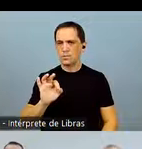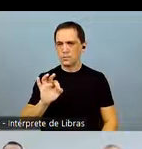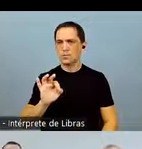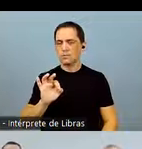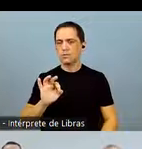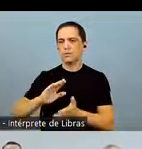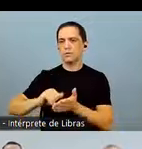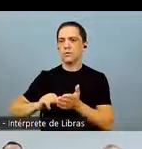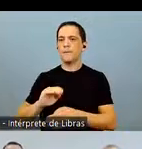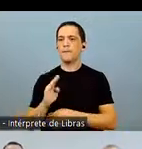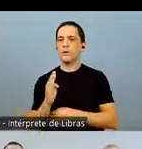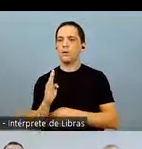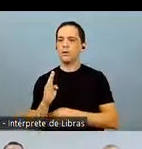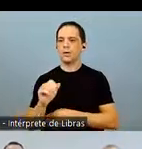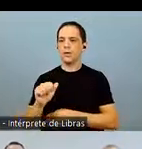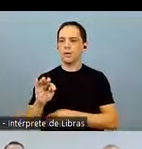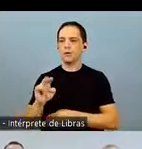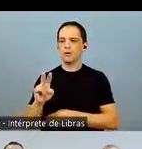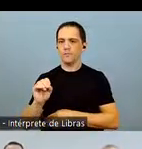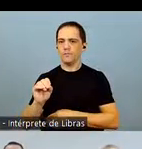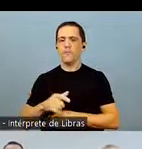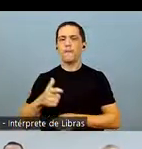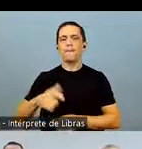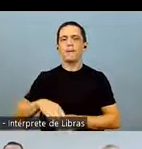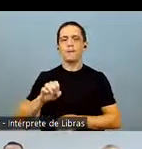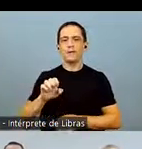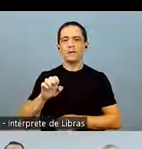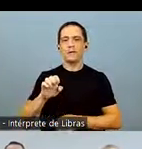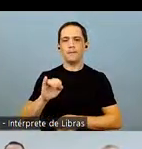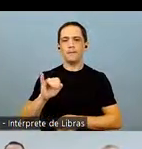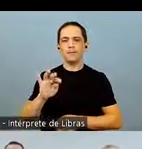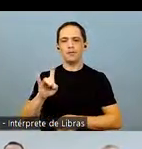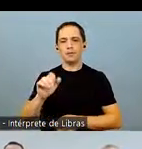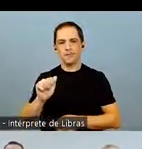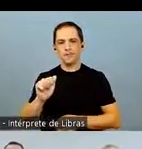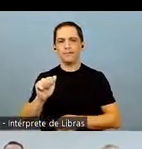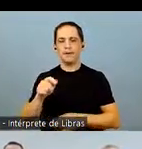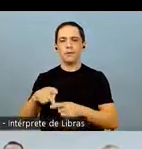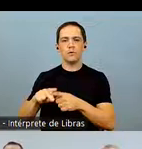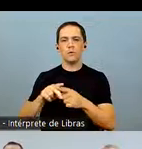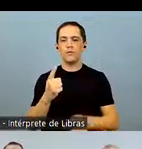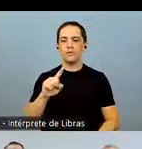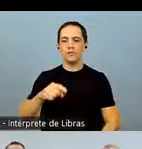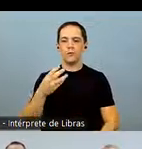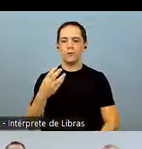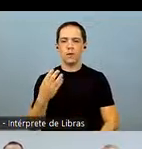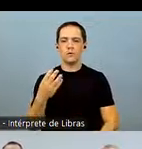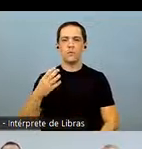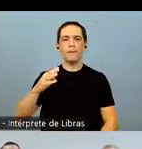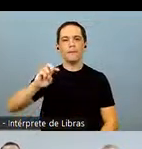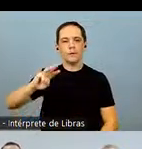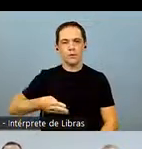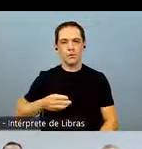886.8% ex-biological acids. In addition, we had an